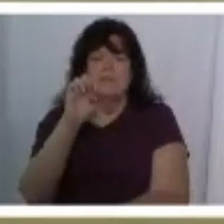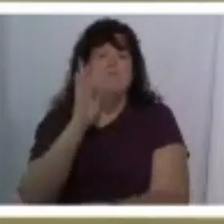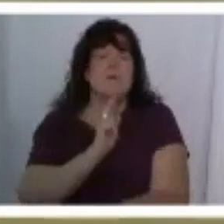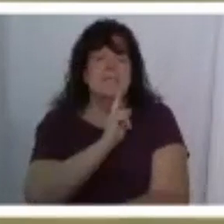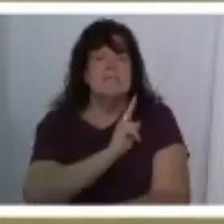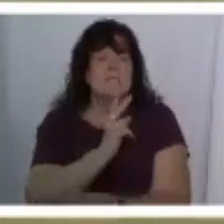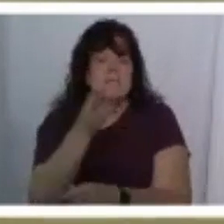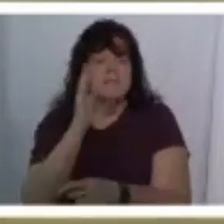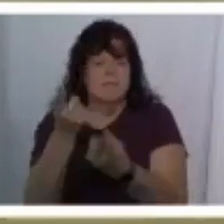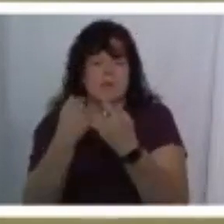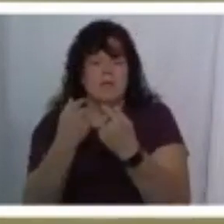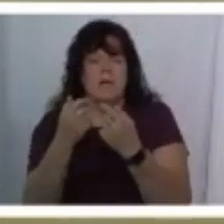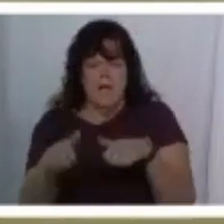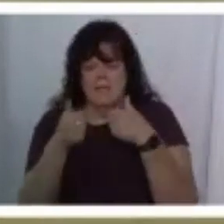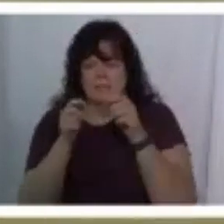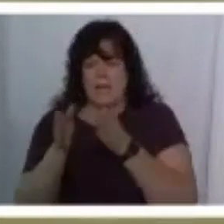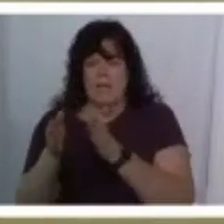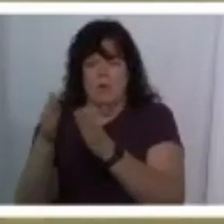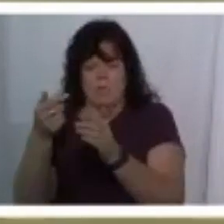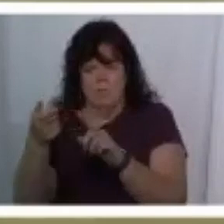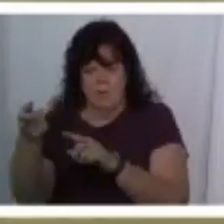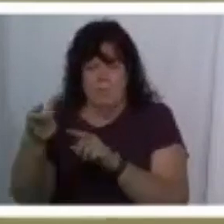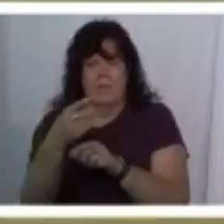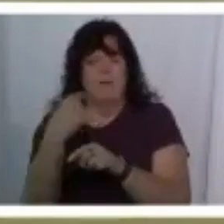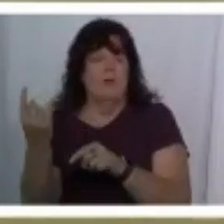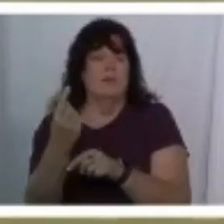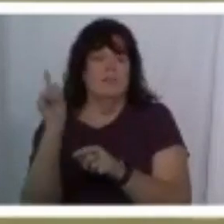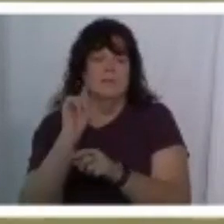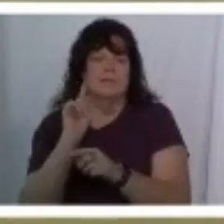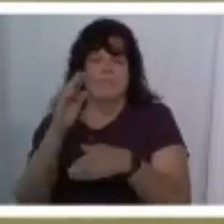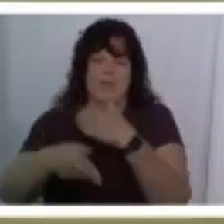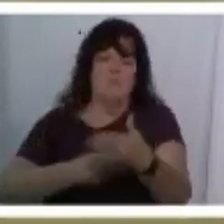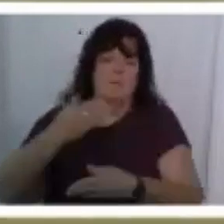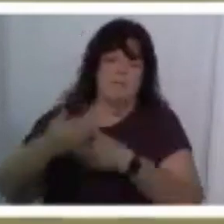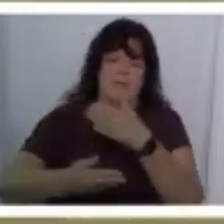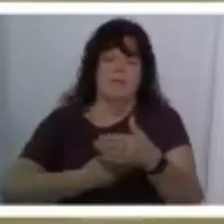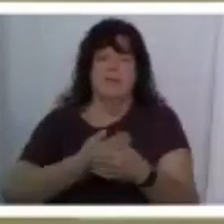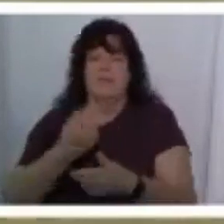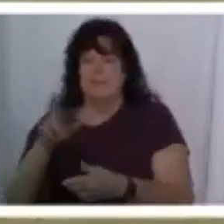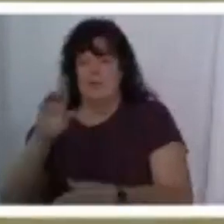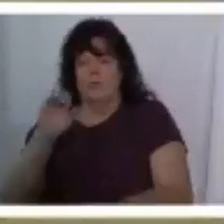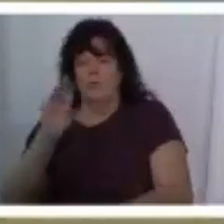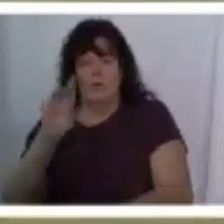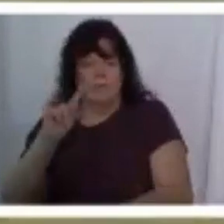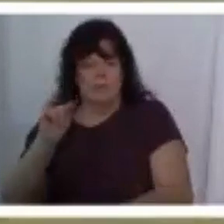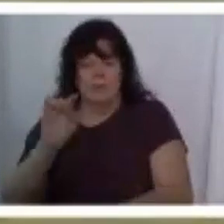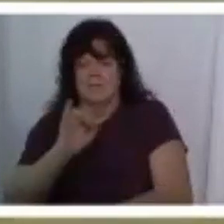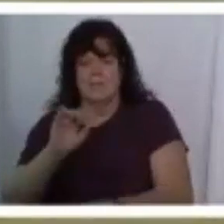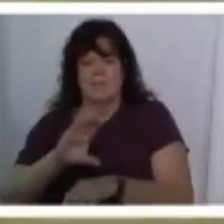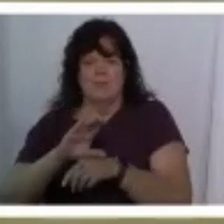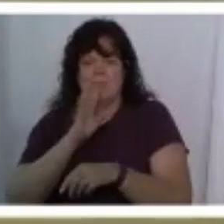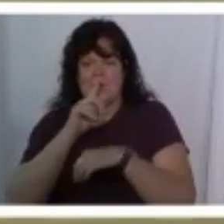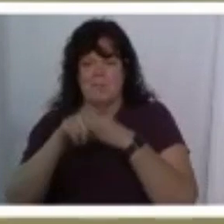so i lived down the street from them and uh they would always invite me and robert winters i grew up with him in the same church that i'm talking about